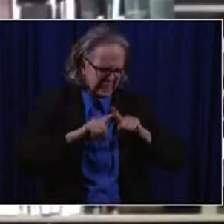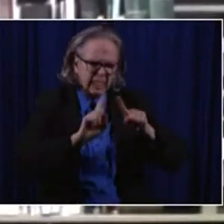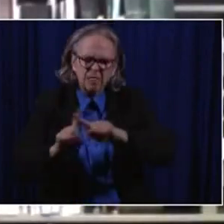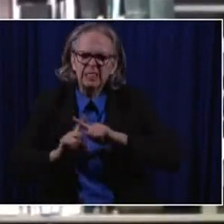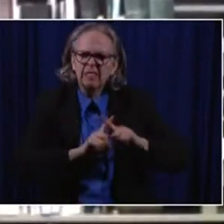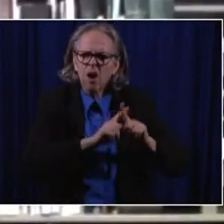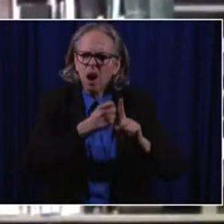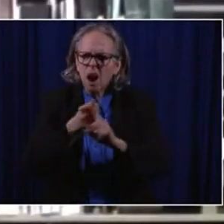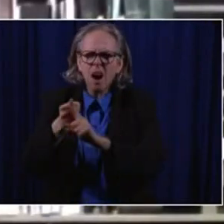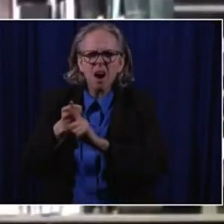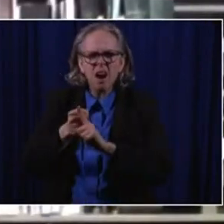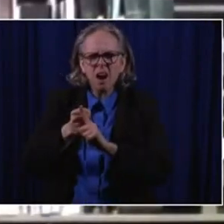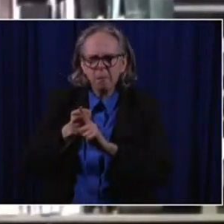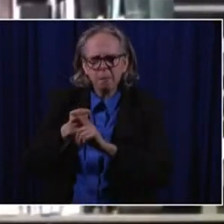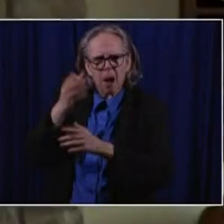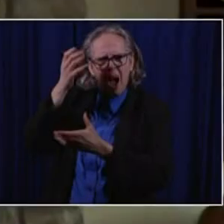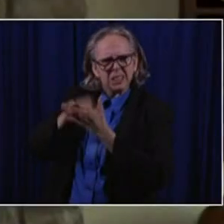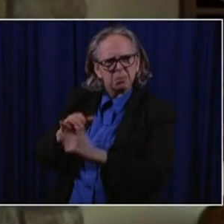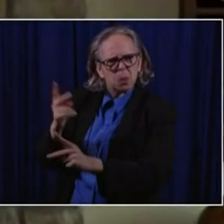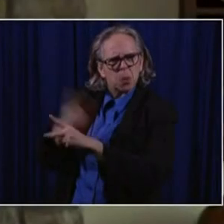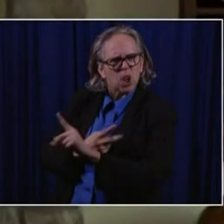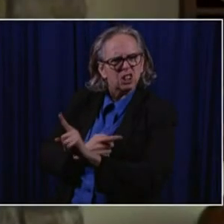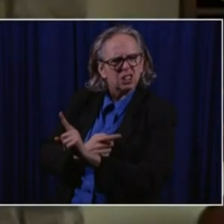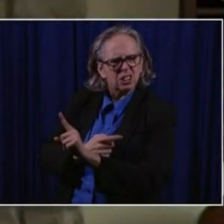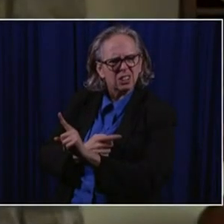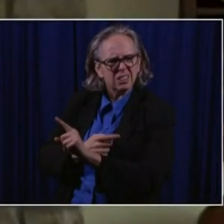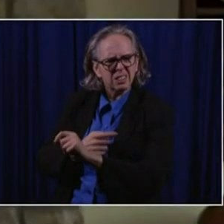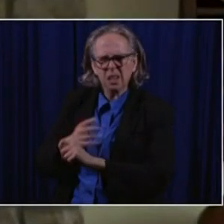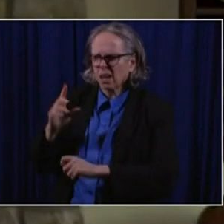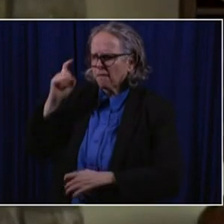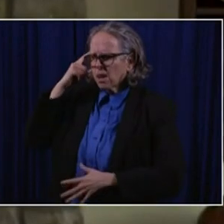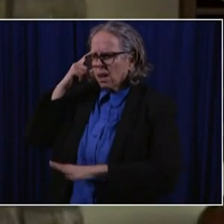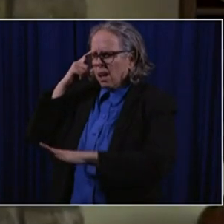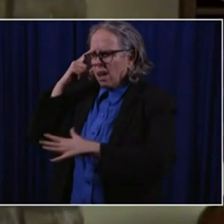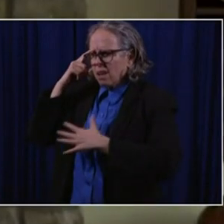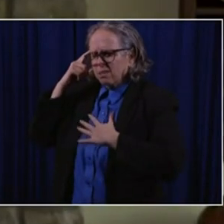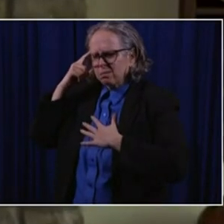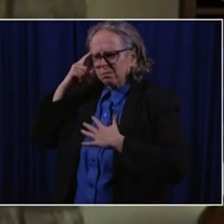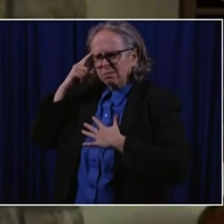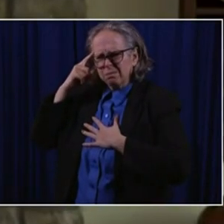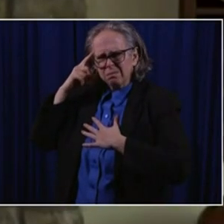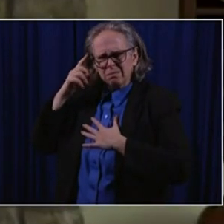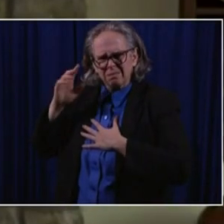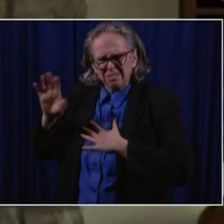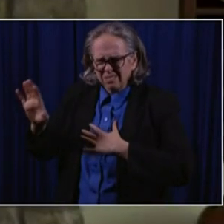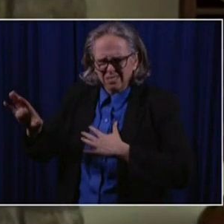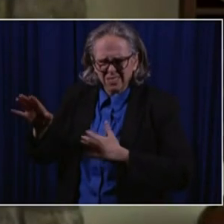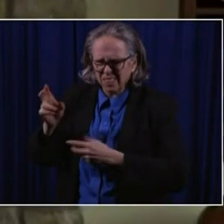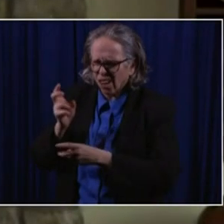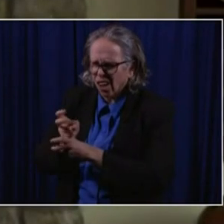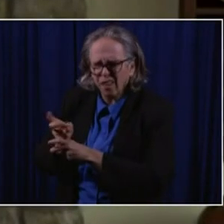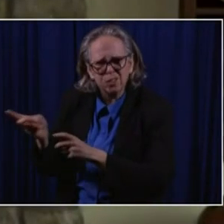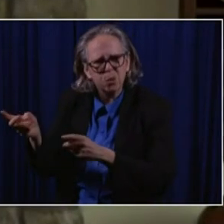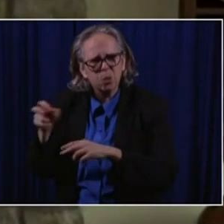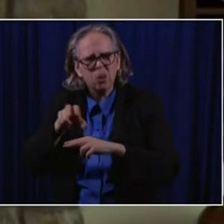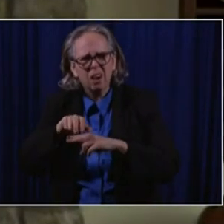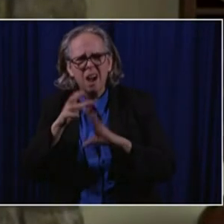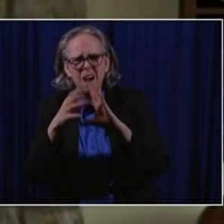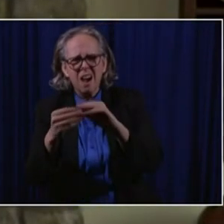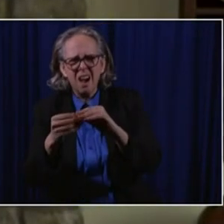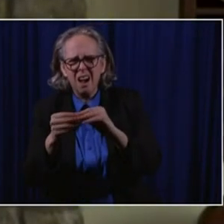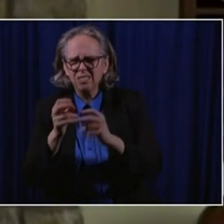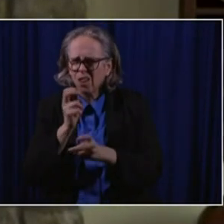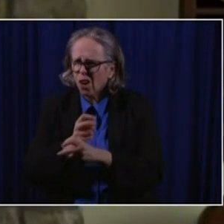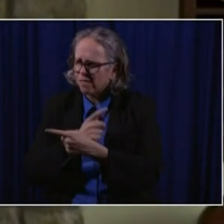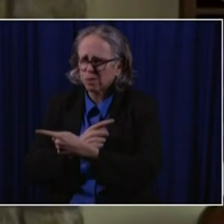Well, that's, um, that's going to be very difficult for you, your family to go through that. It is. I